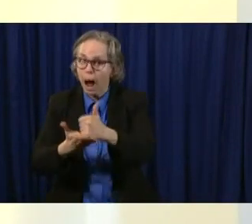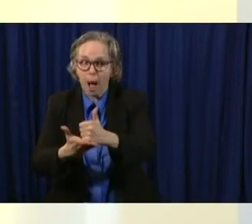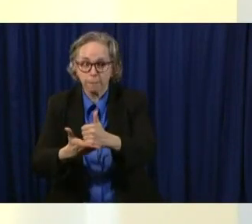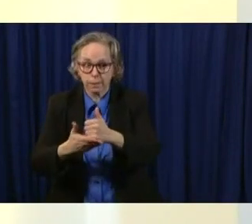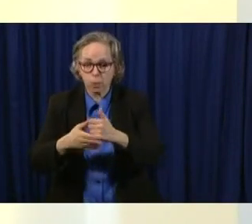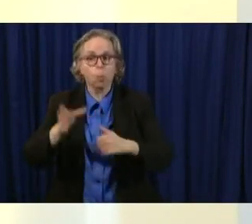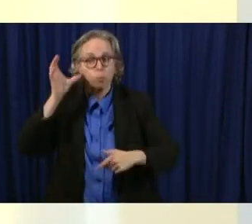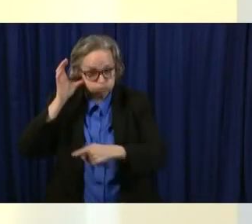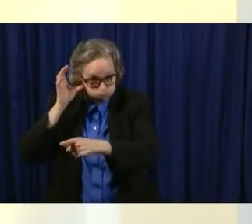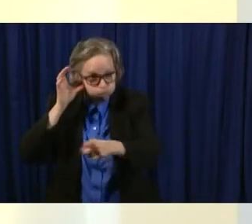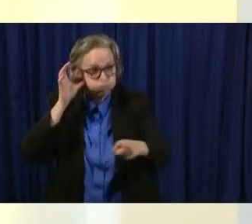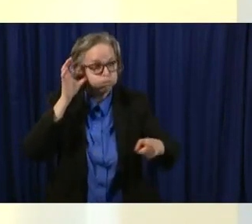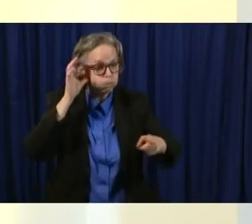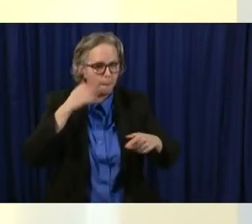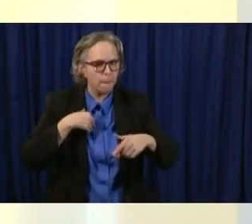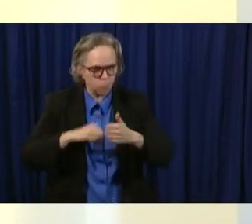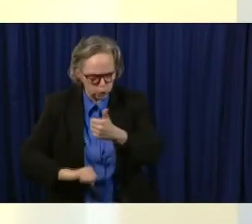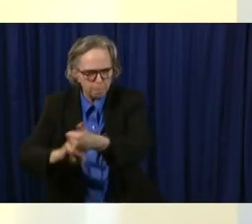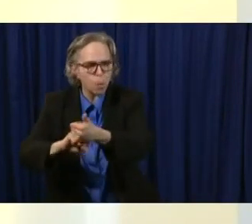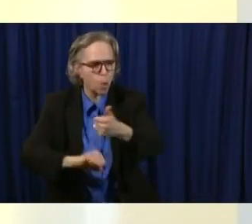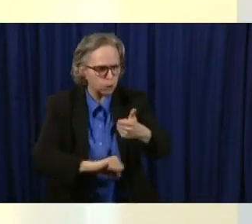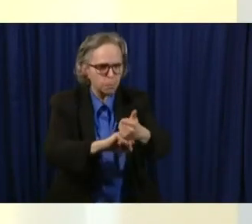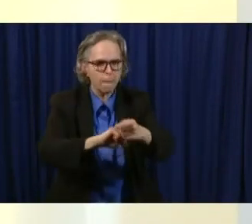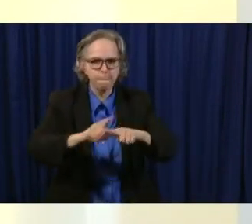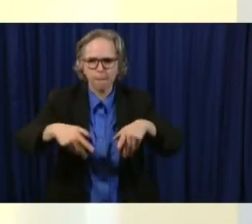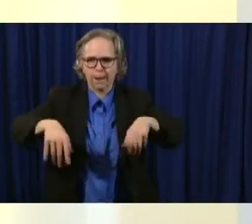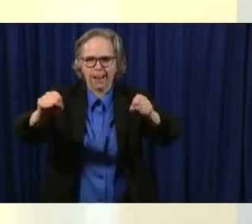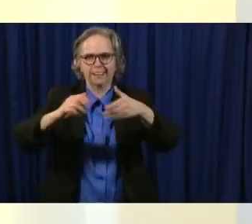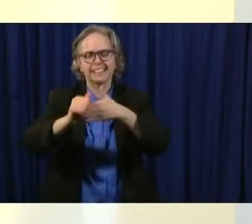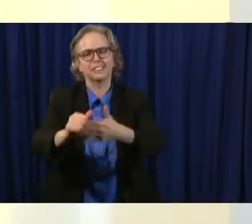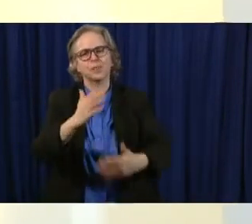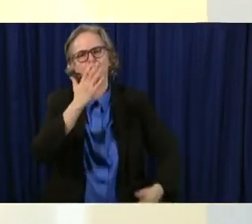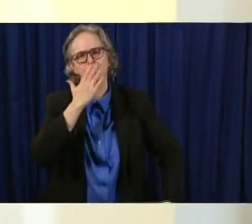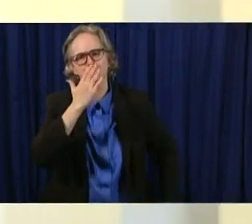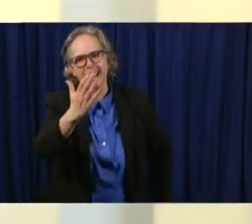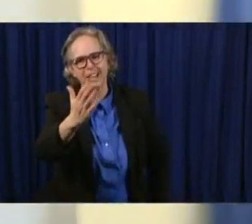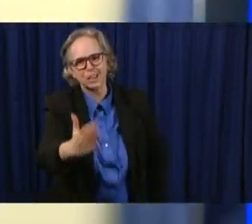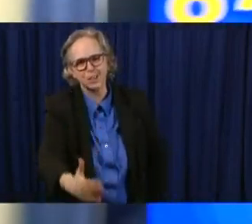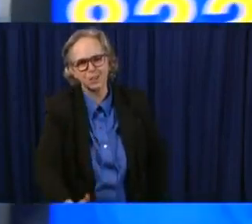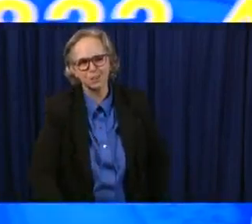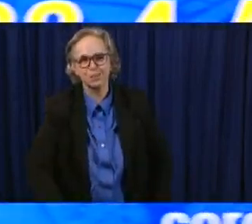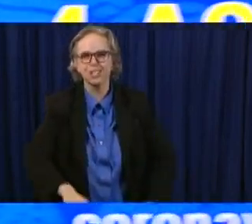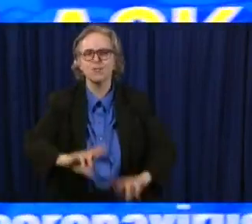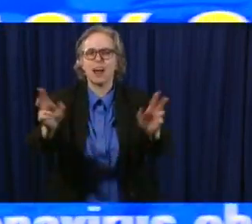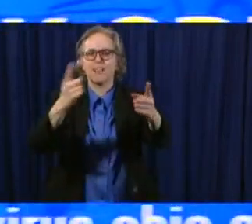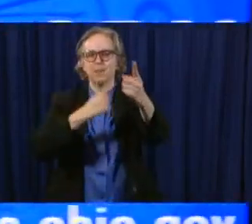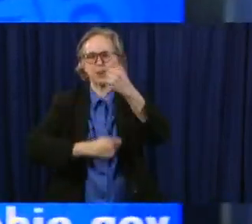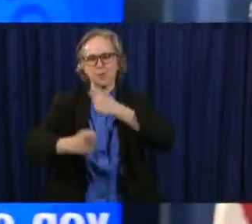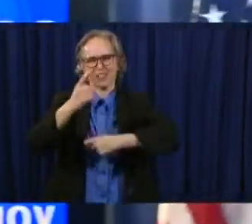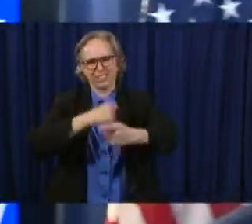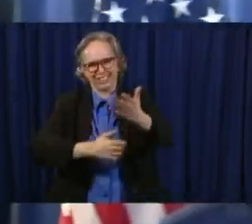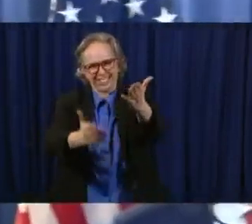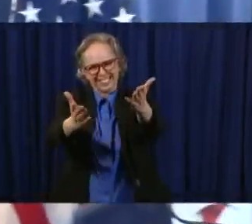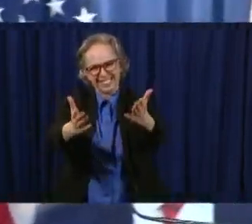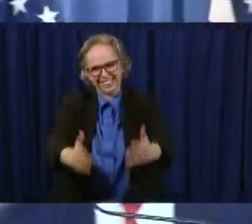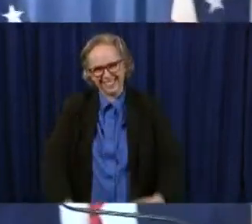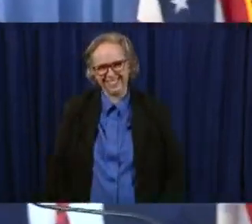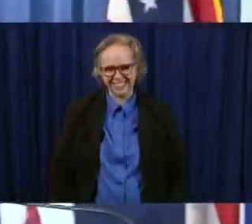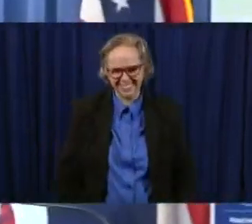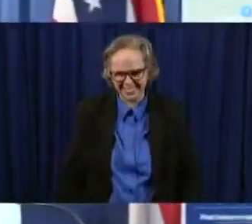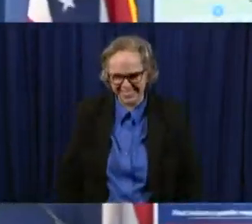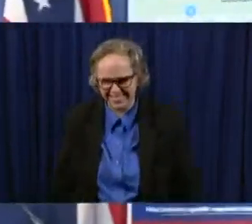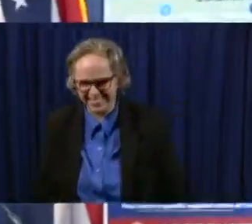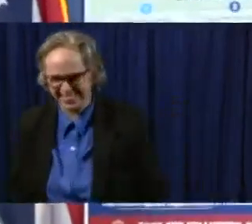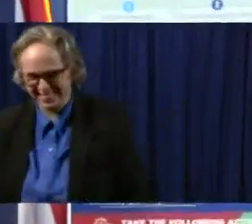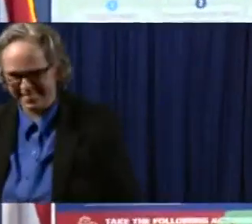you along this journey. Thank you. Okay, questions? I just saw the press corps moving masks